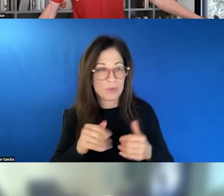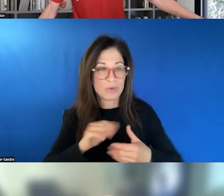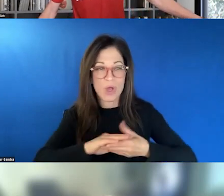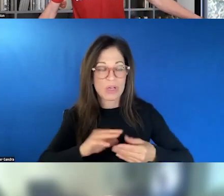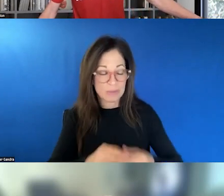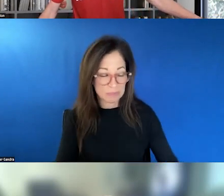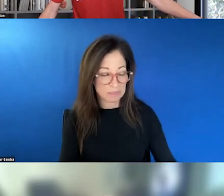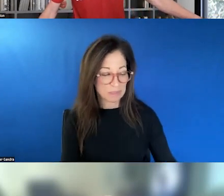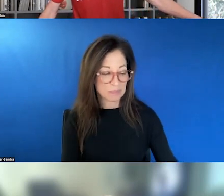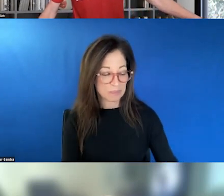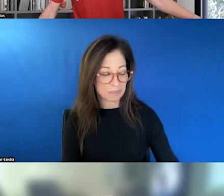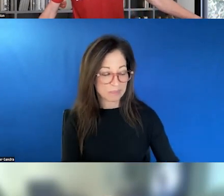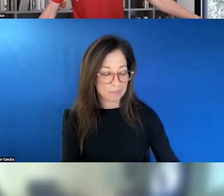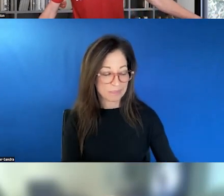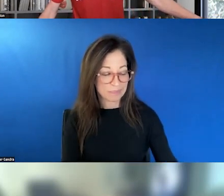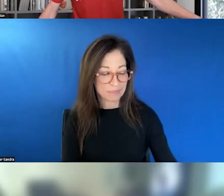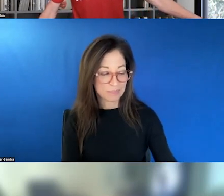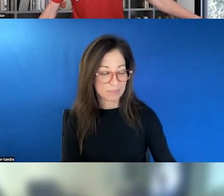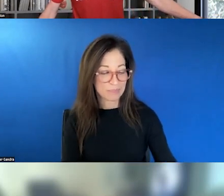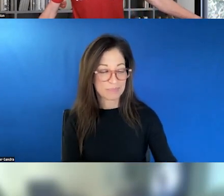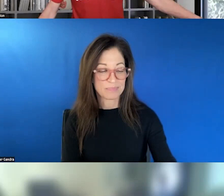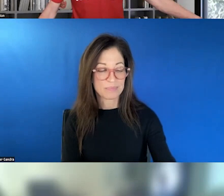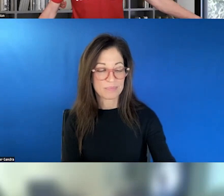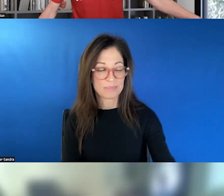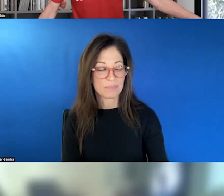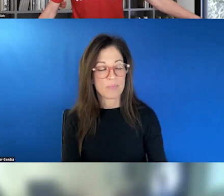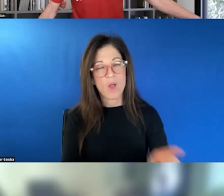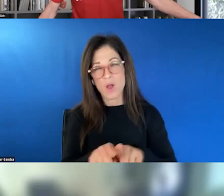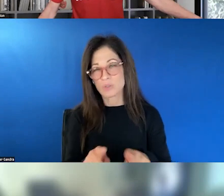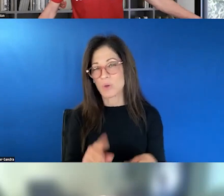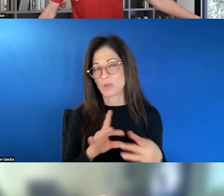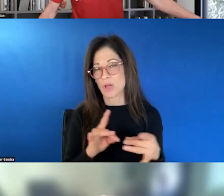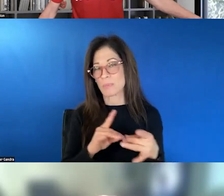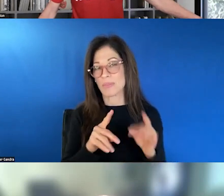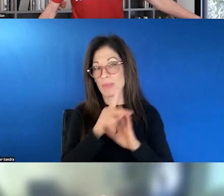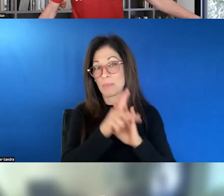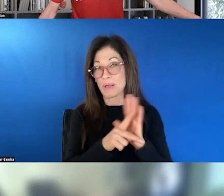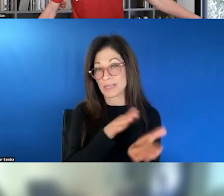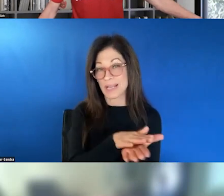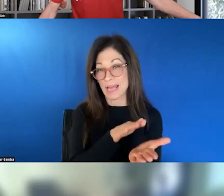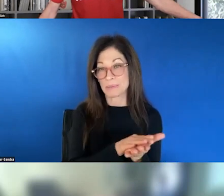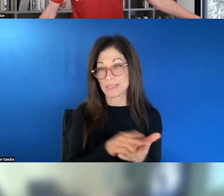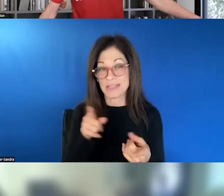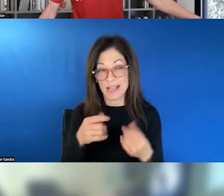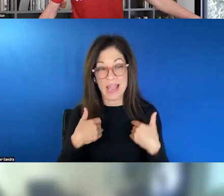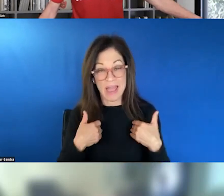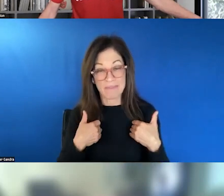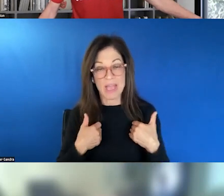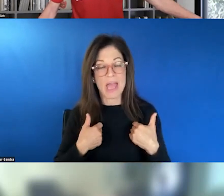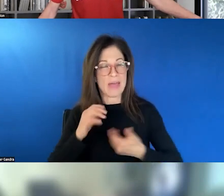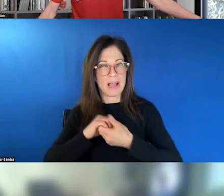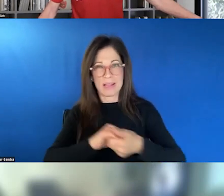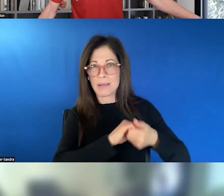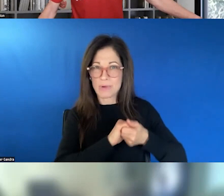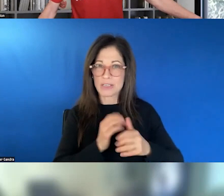also wanted to just note about the policy academies that SAMHSA is having and that collaboration across systems that